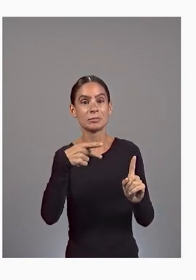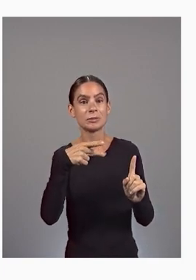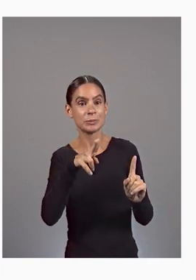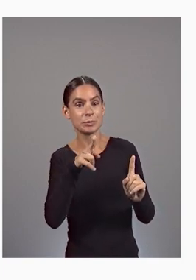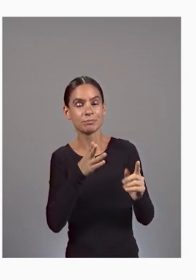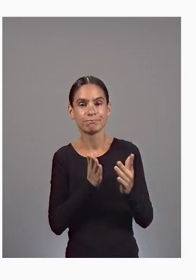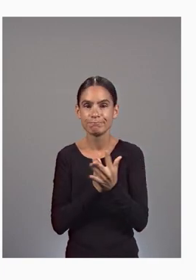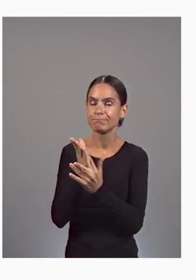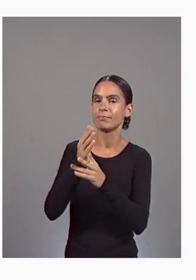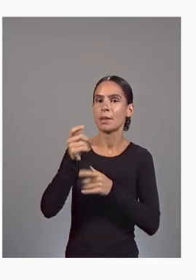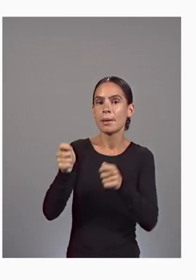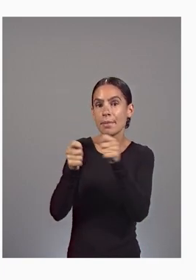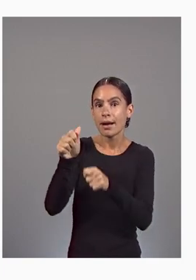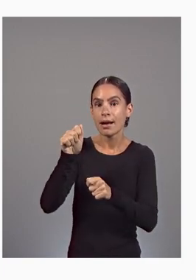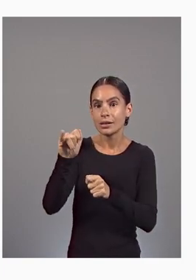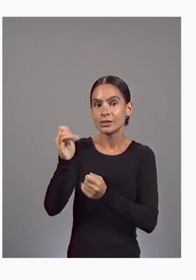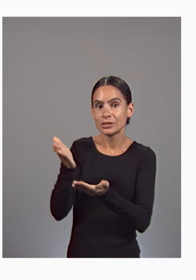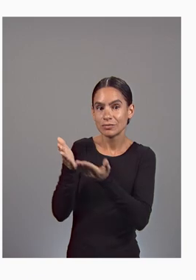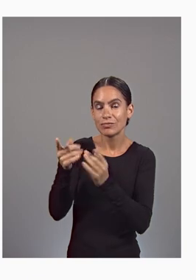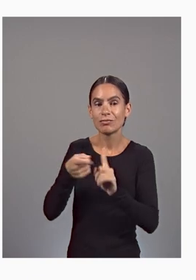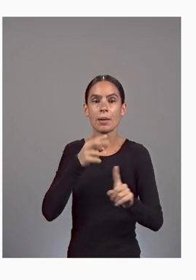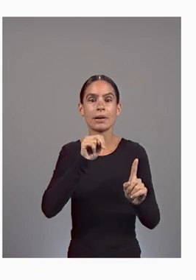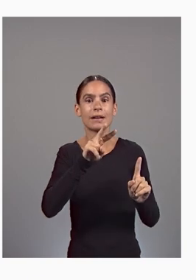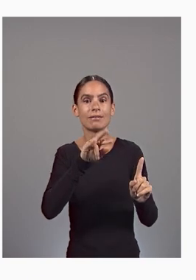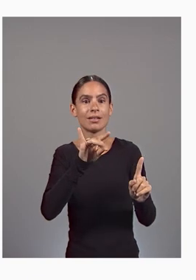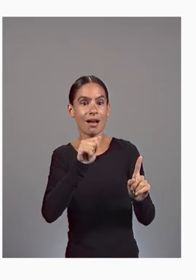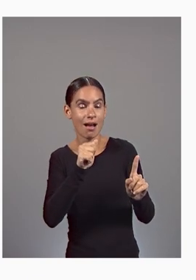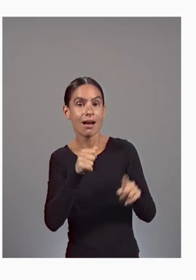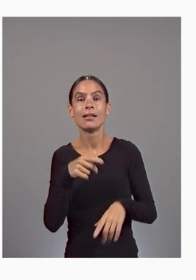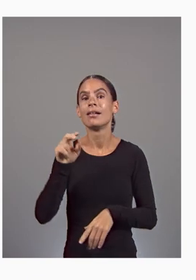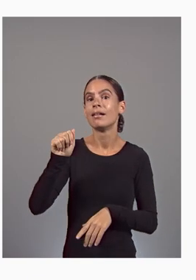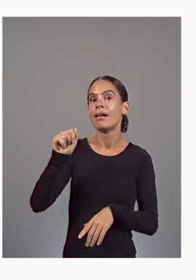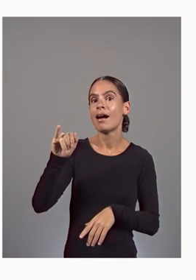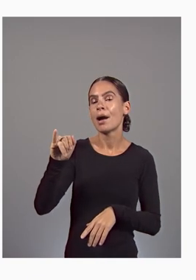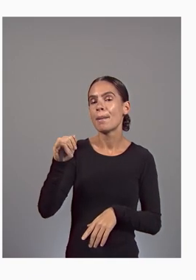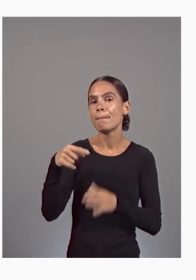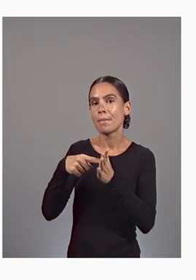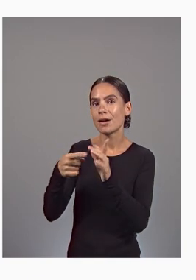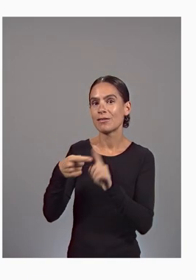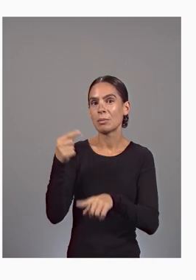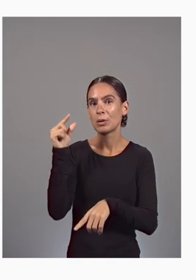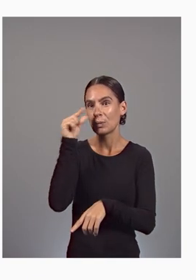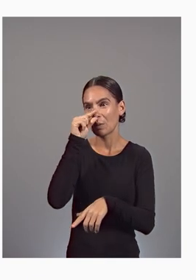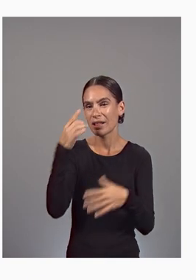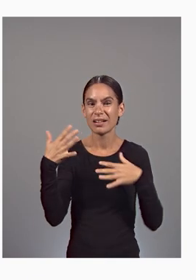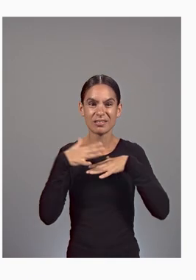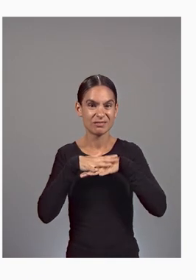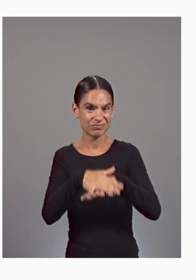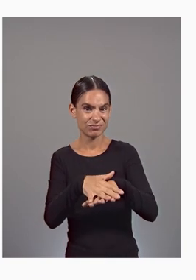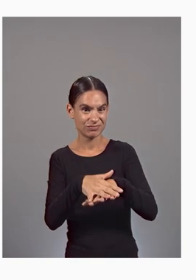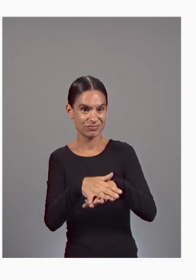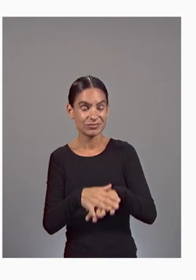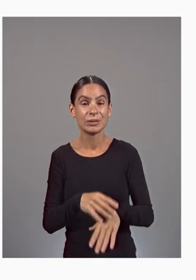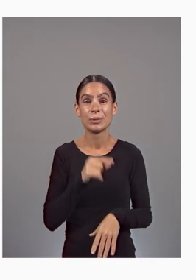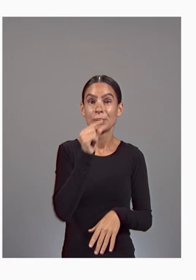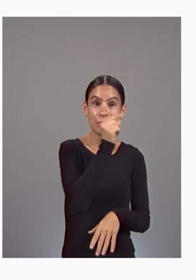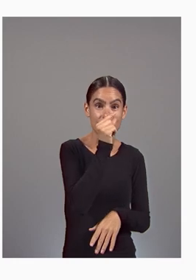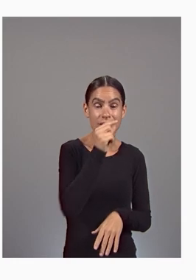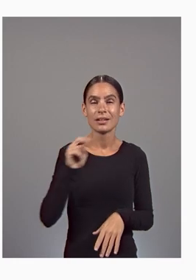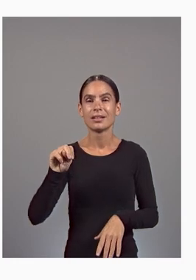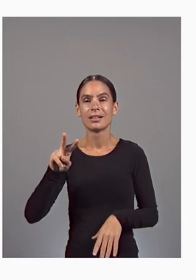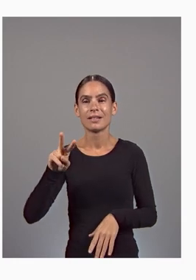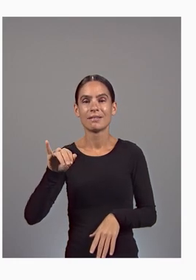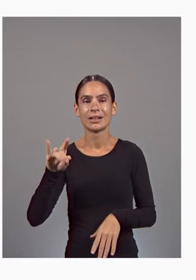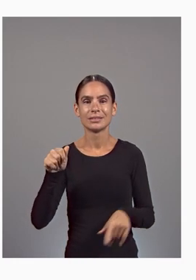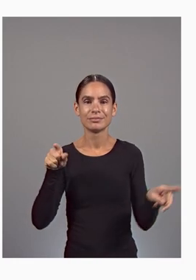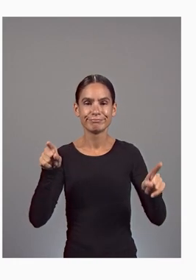and AI models from Google. Google and NVIDIA are also partnering to promote open source